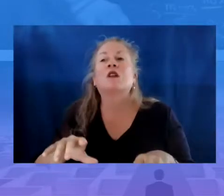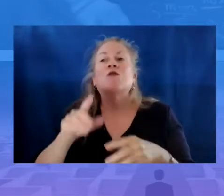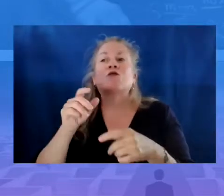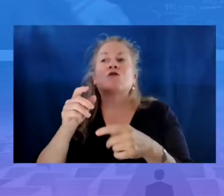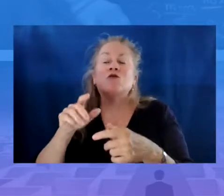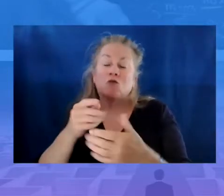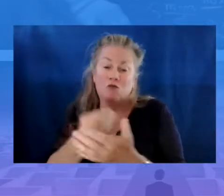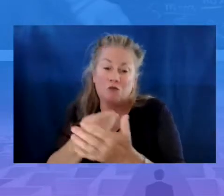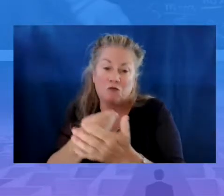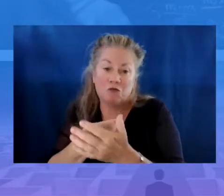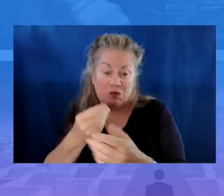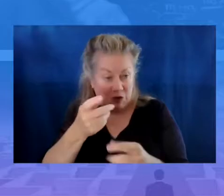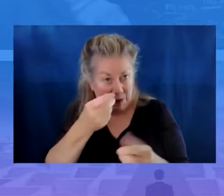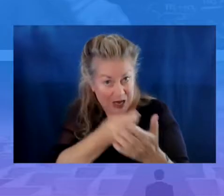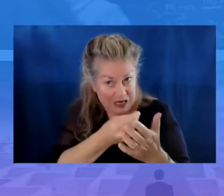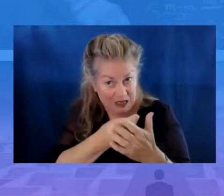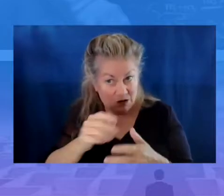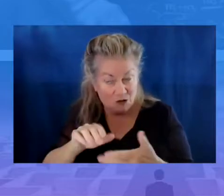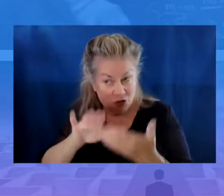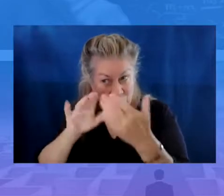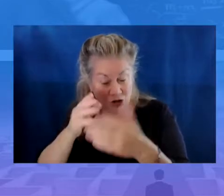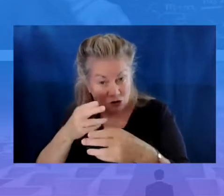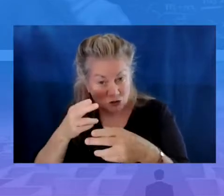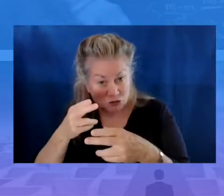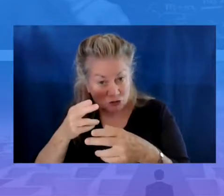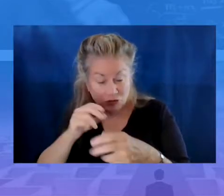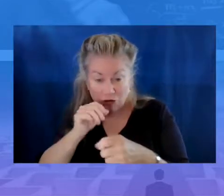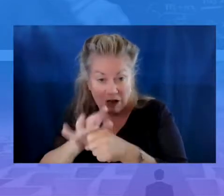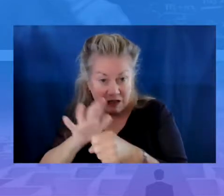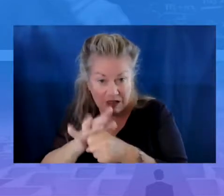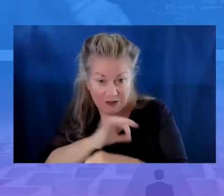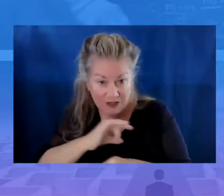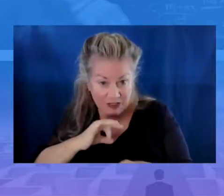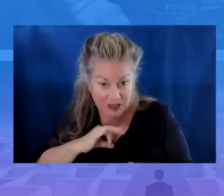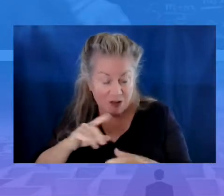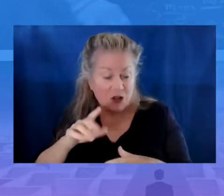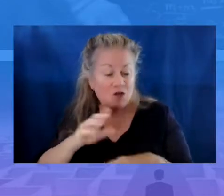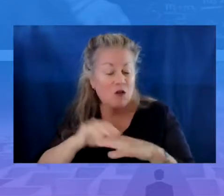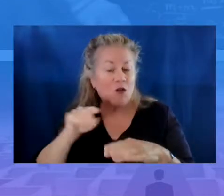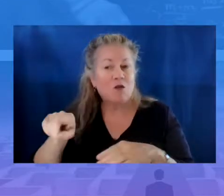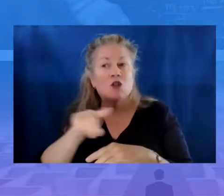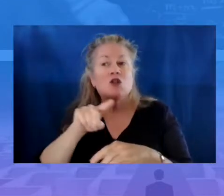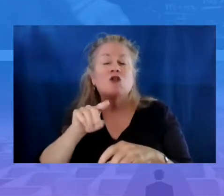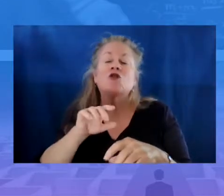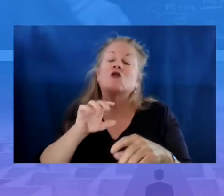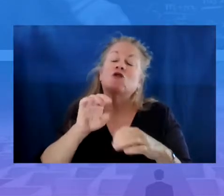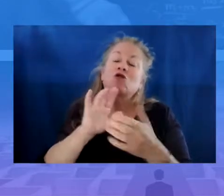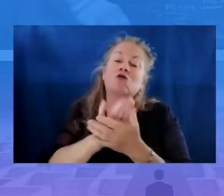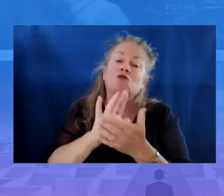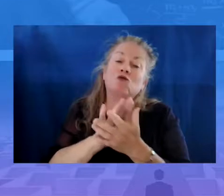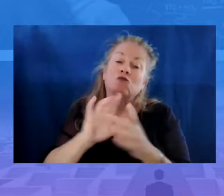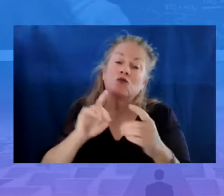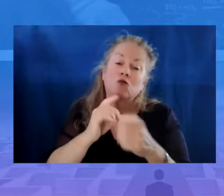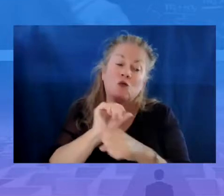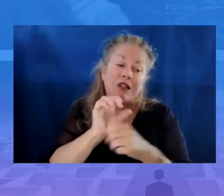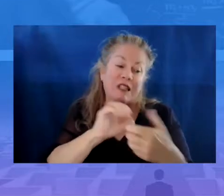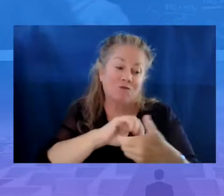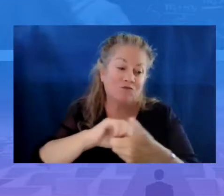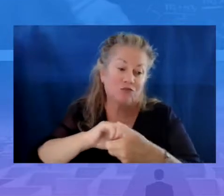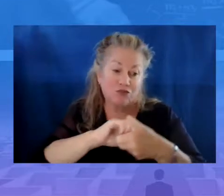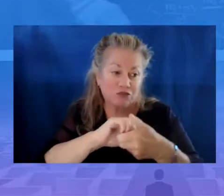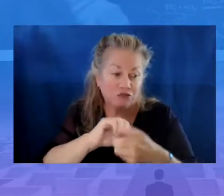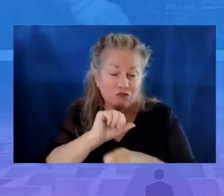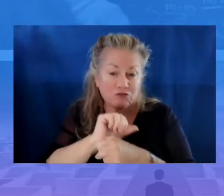to address the shortages. He has called on teacher preparation programs and school districts to work together in innovative